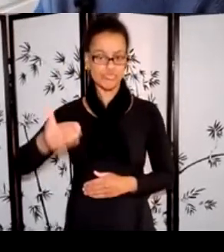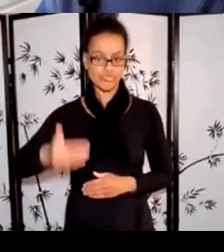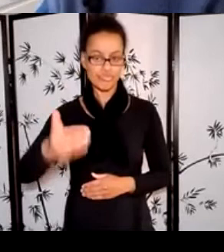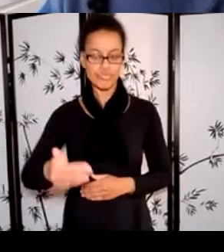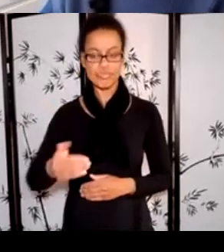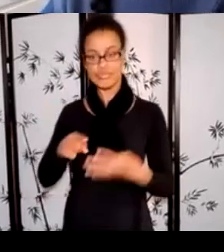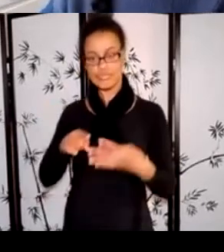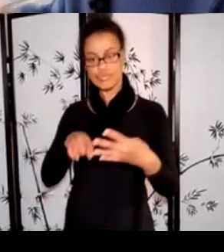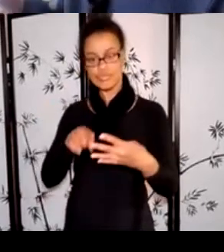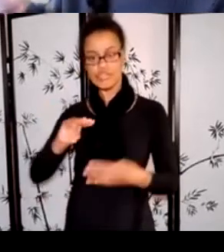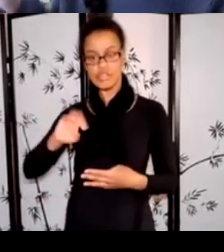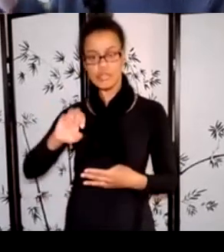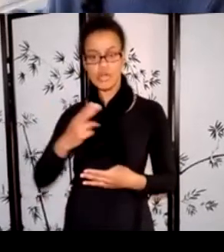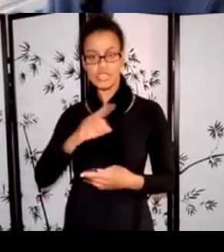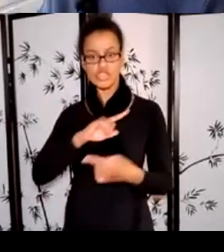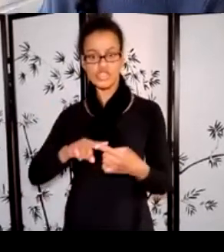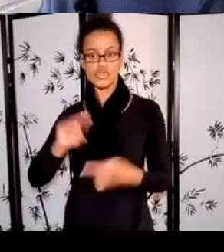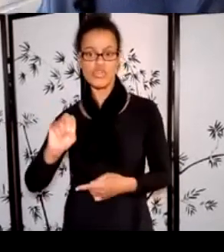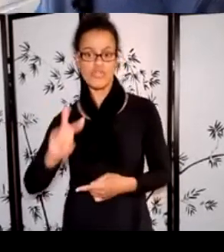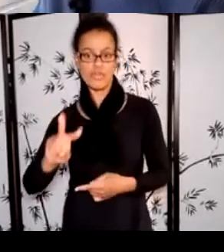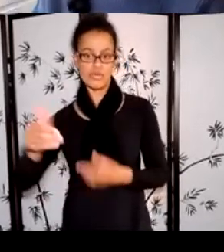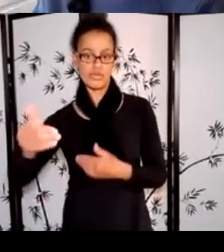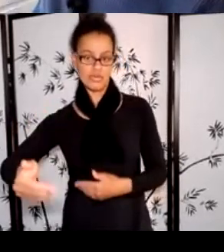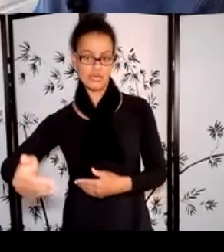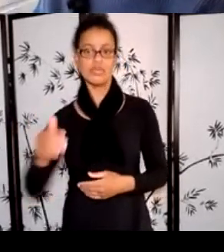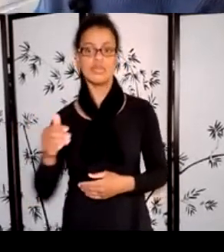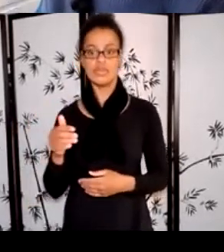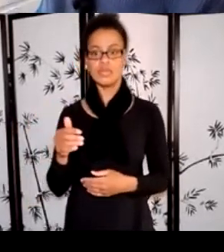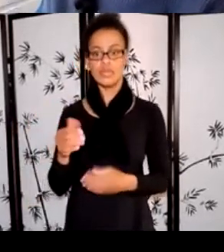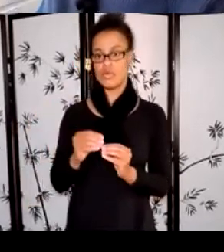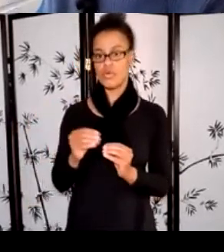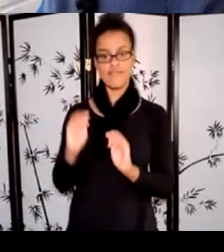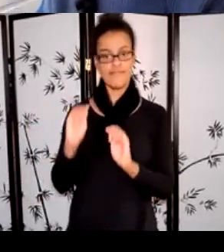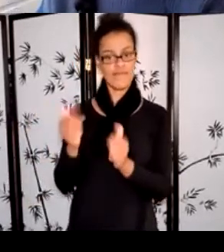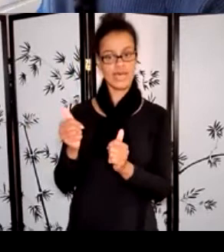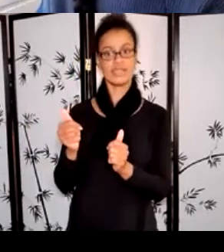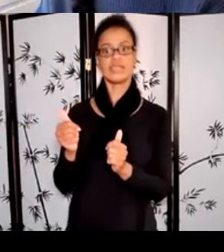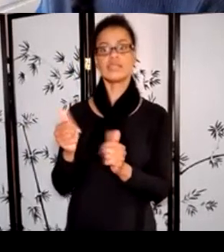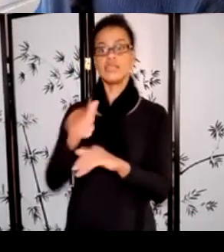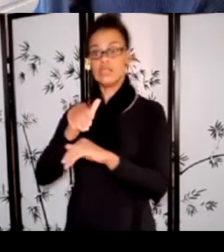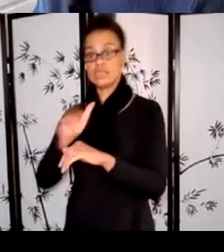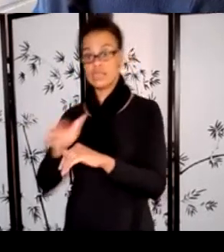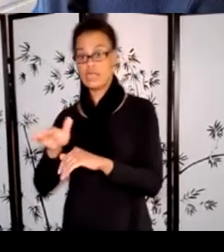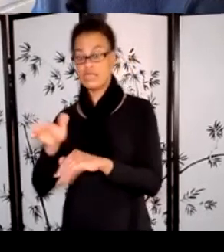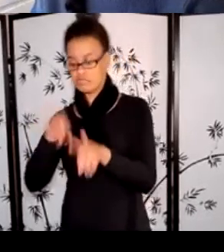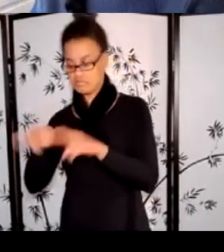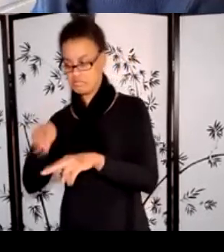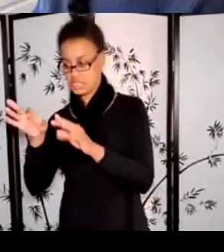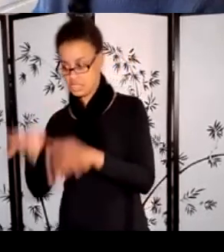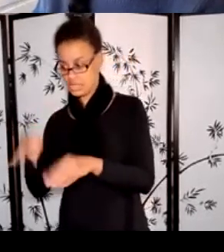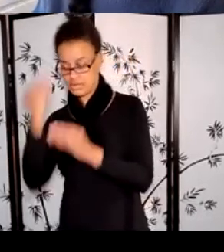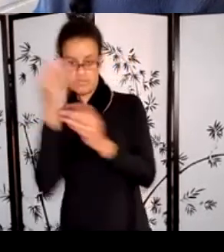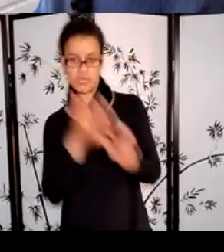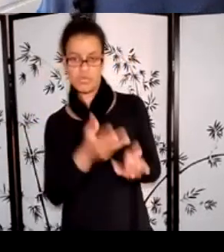And it has a much faster turnaround time to get results for those grants. I also want to emphasize that